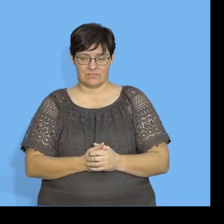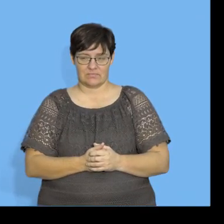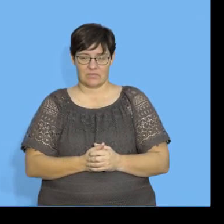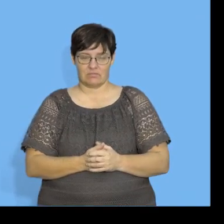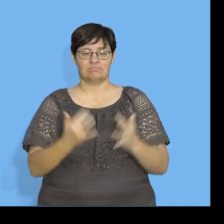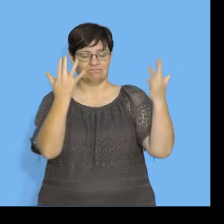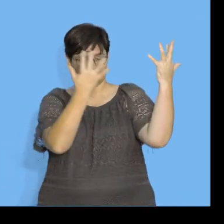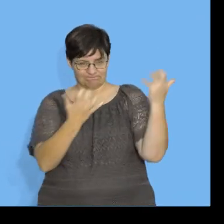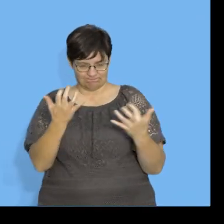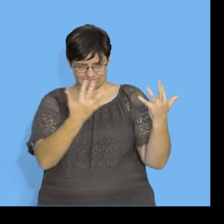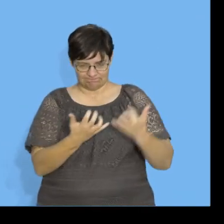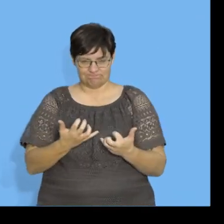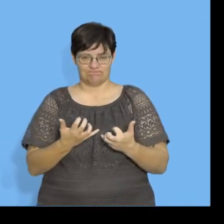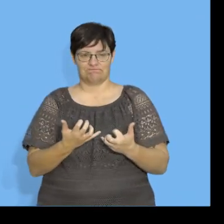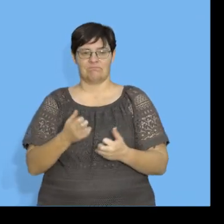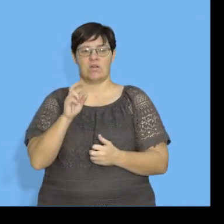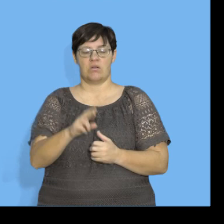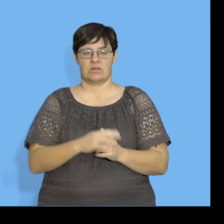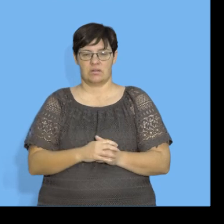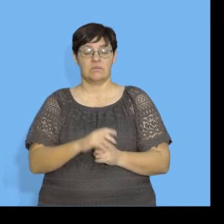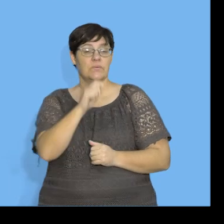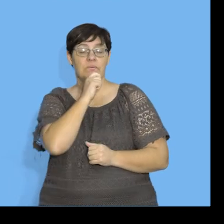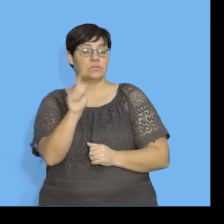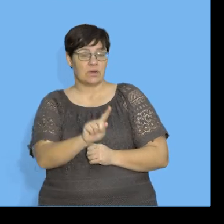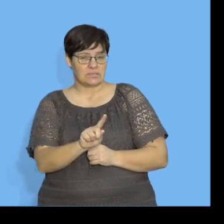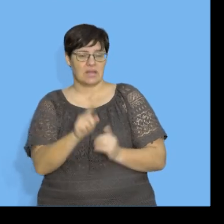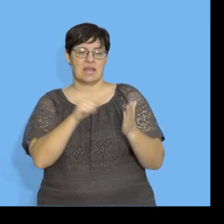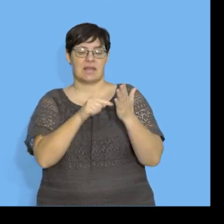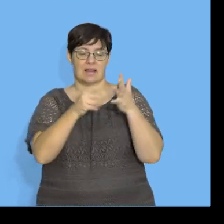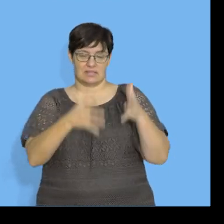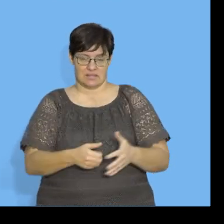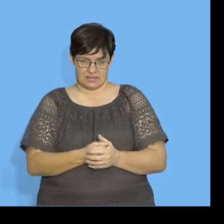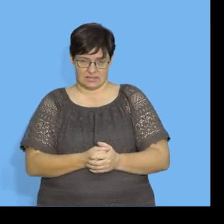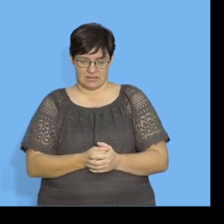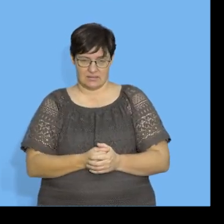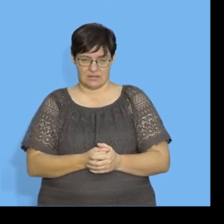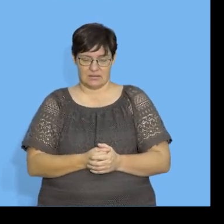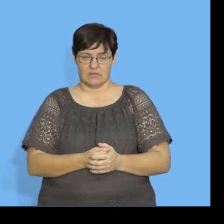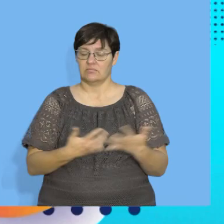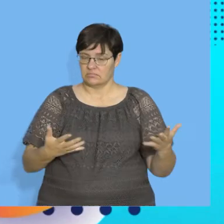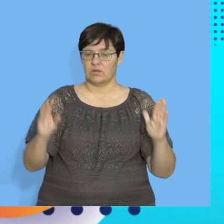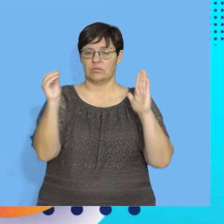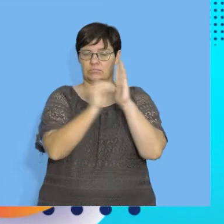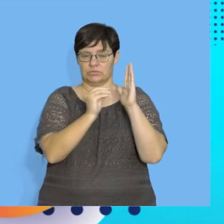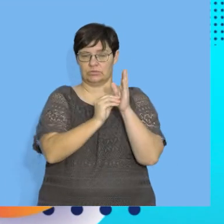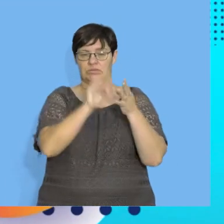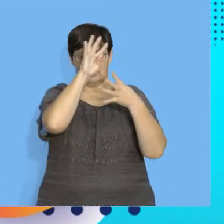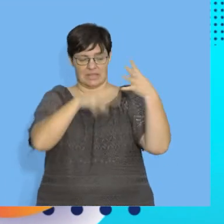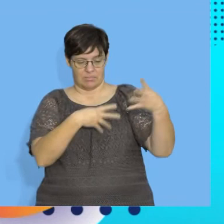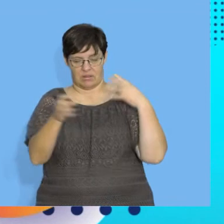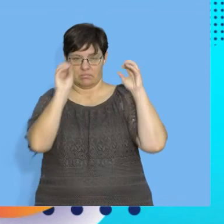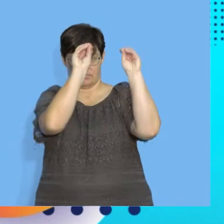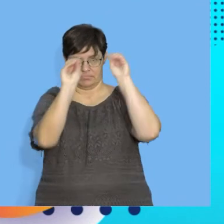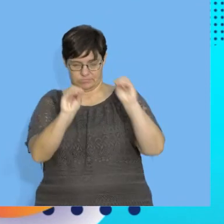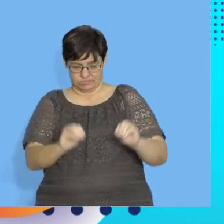And we can calculate the correlation coefficient using a calculator. Okay. You